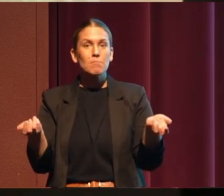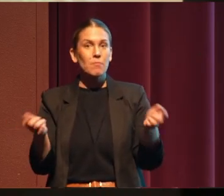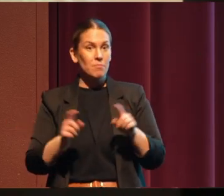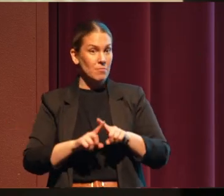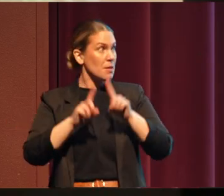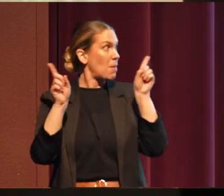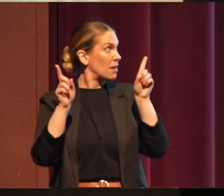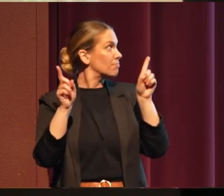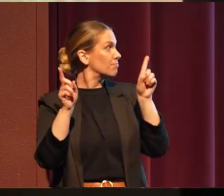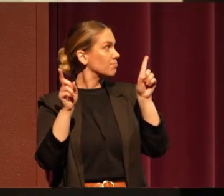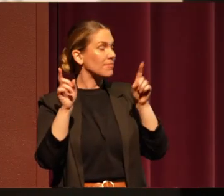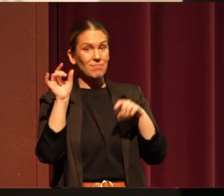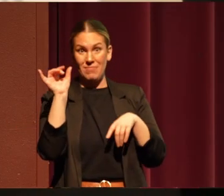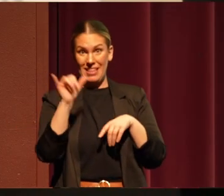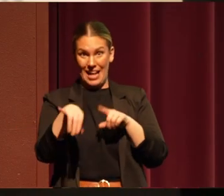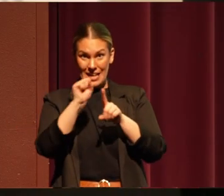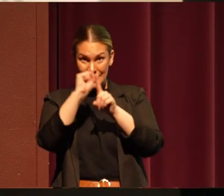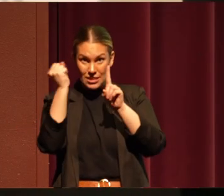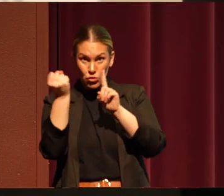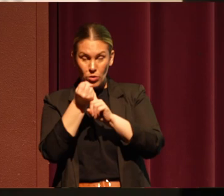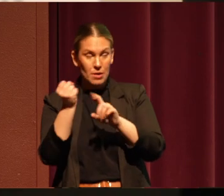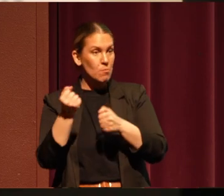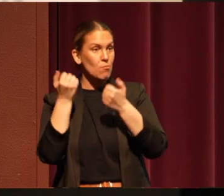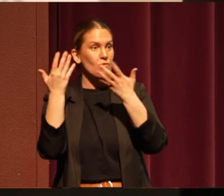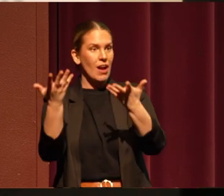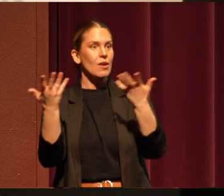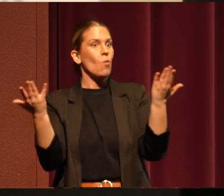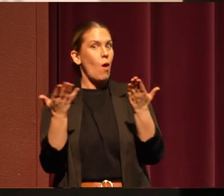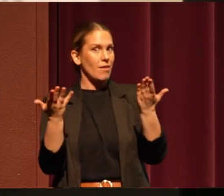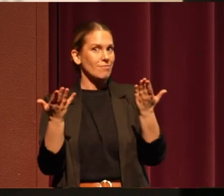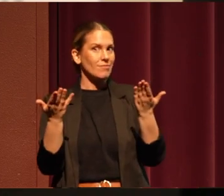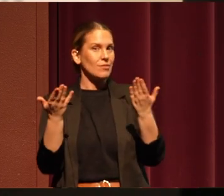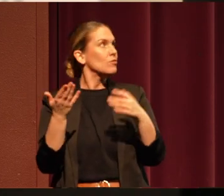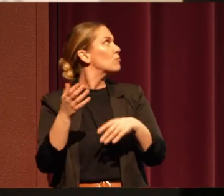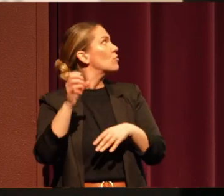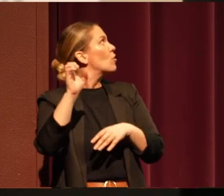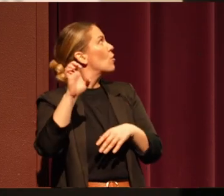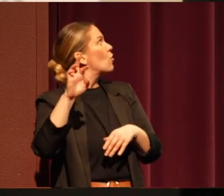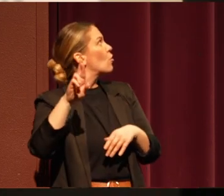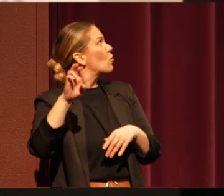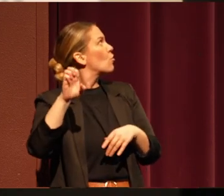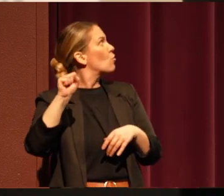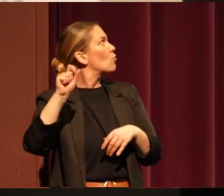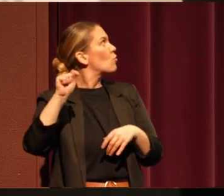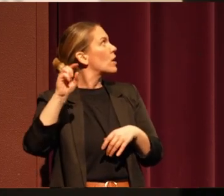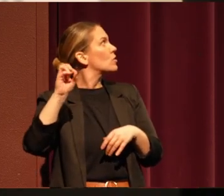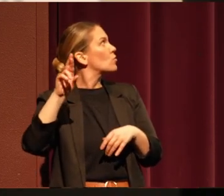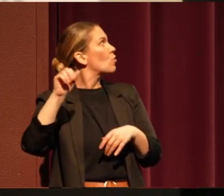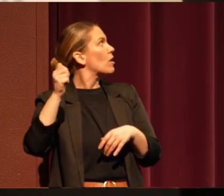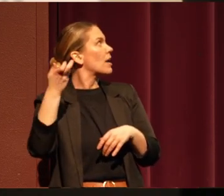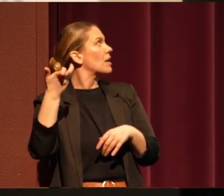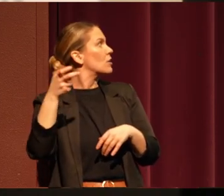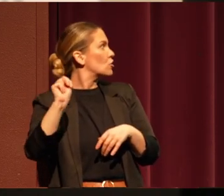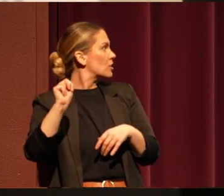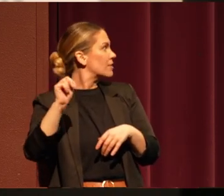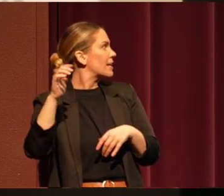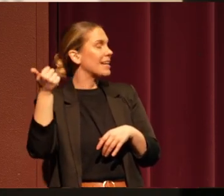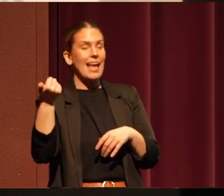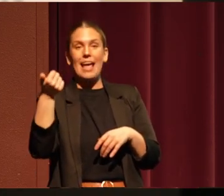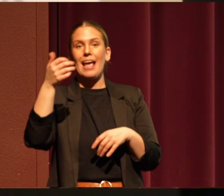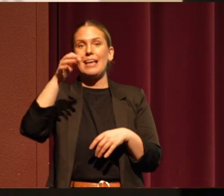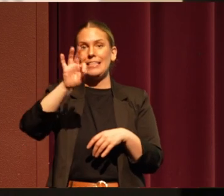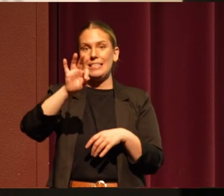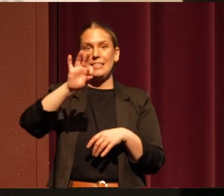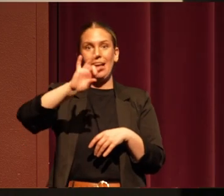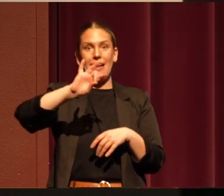case which led to restoration in 1986. And upon restoration, we